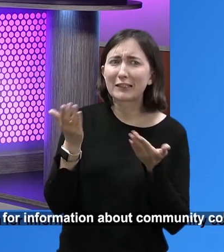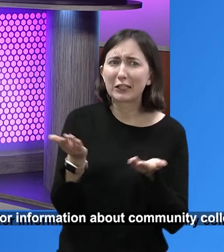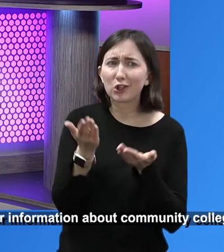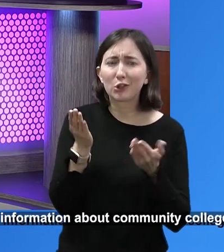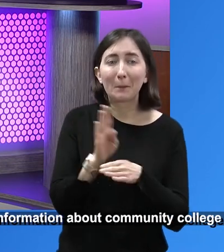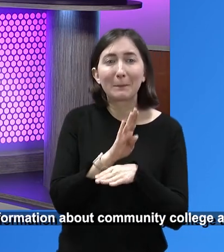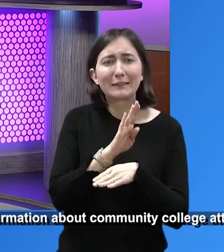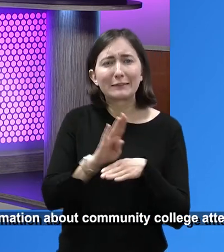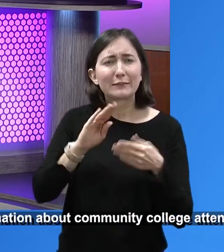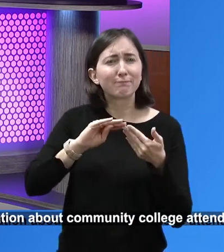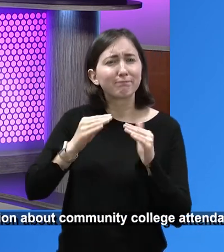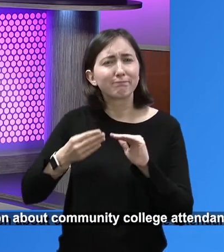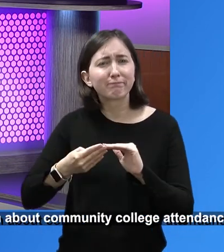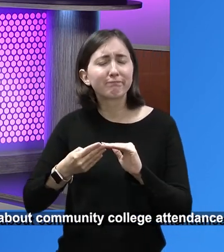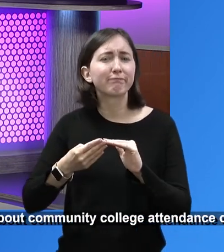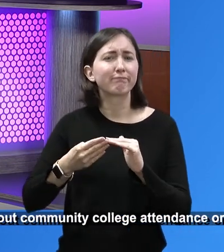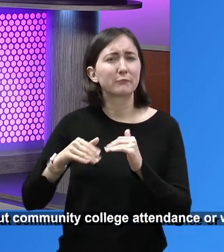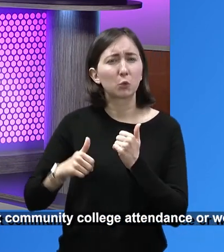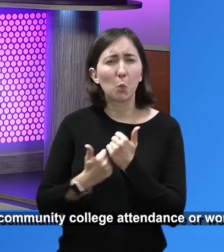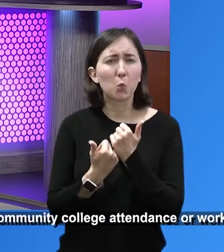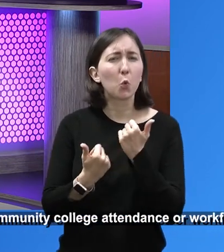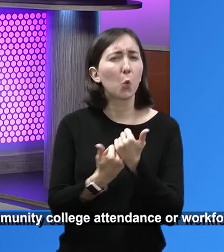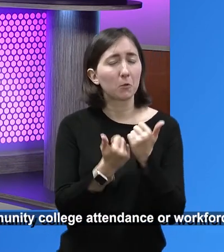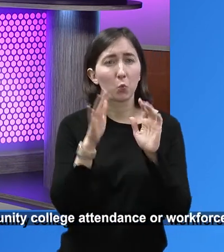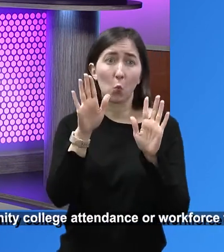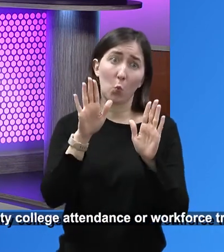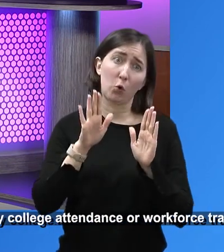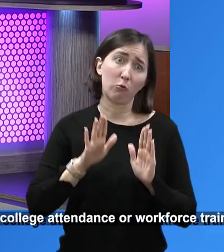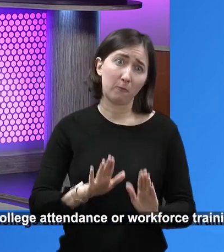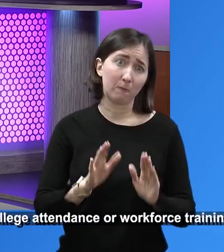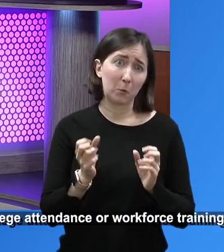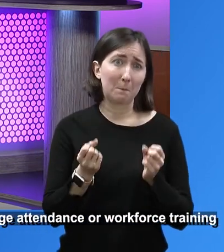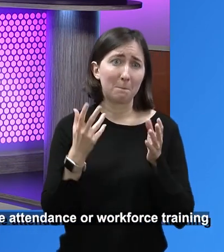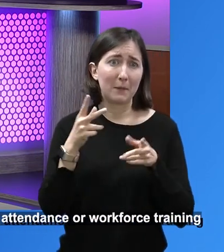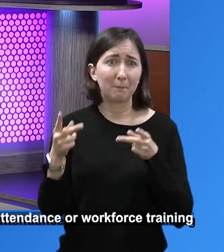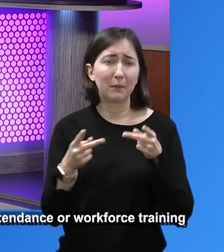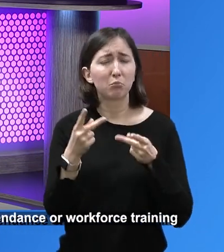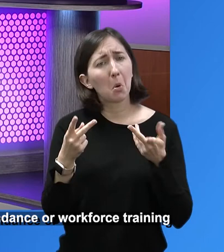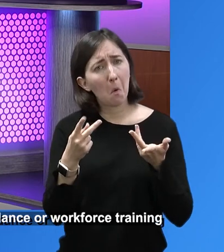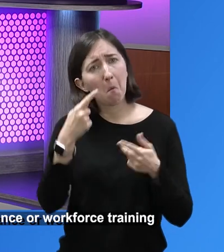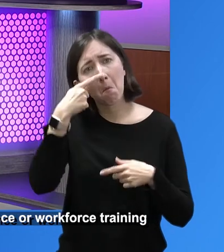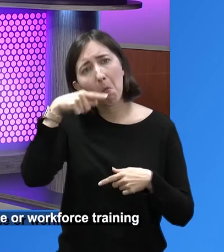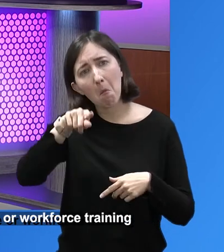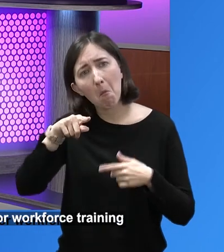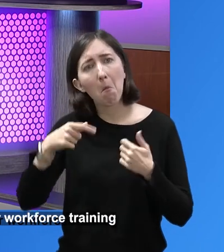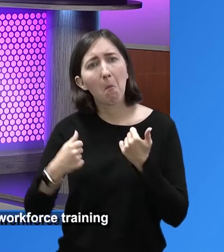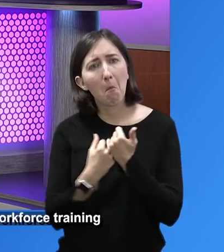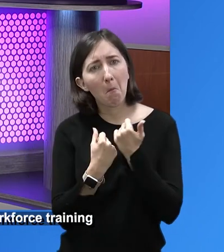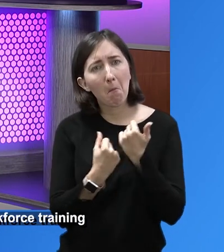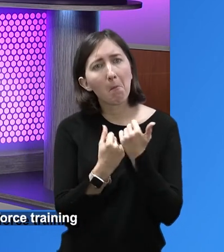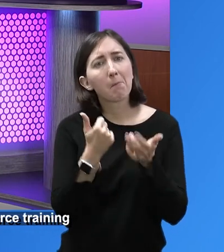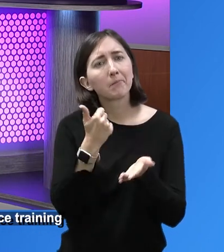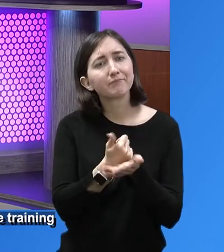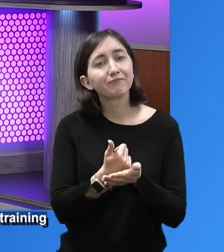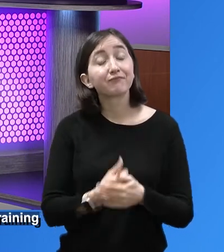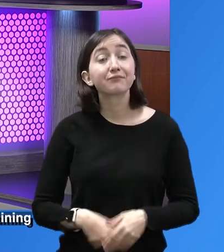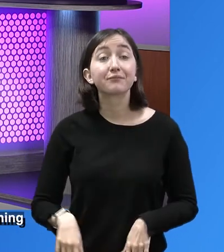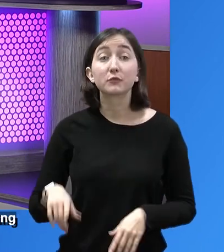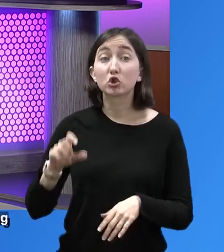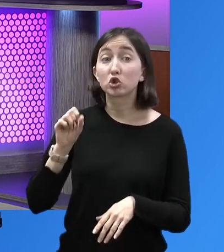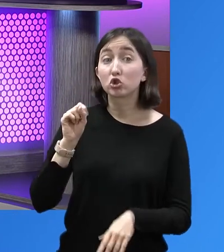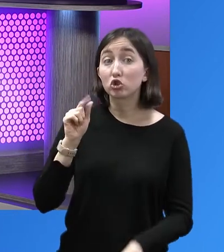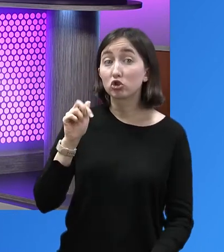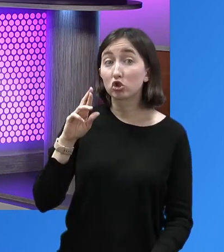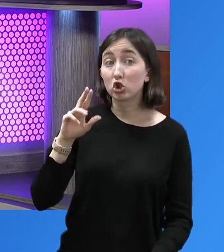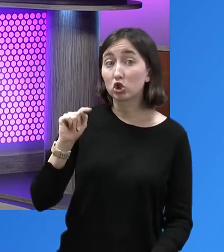Antonio. The ecosystem here in San Antonio is wonderful in terms of, you know, being connected with how we can help all the way around. Absolutely.